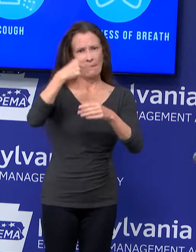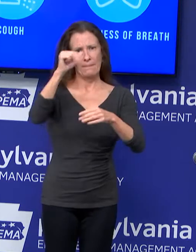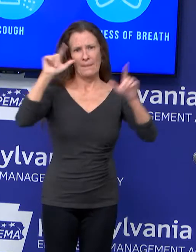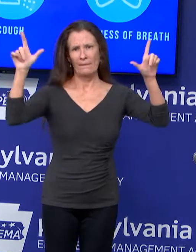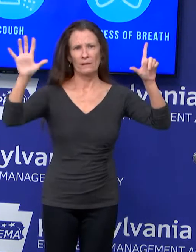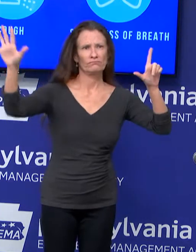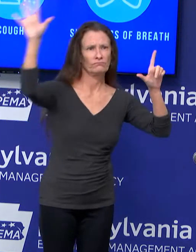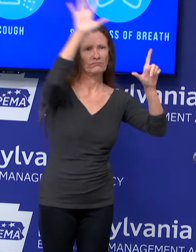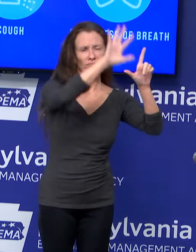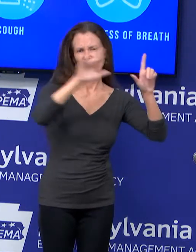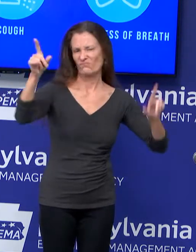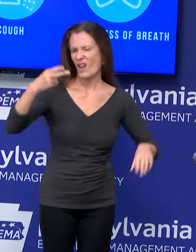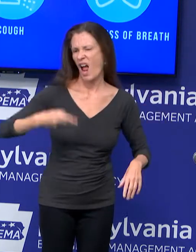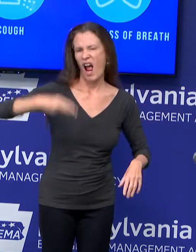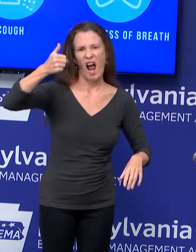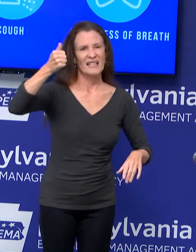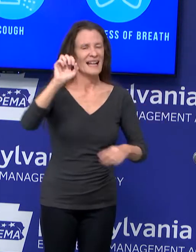the beginning.